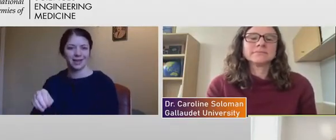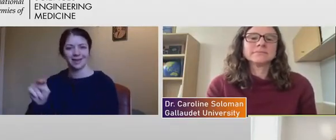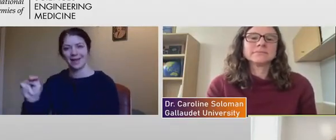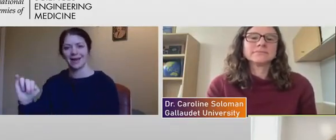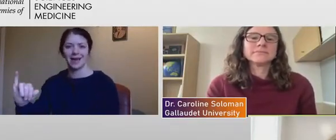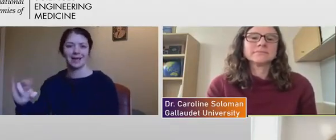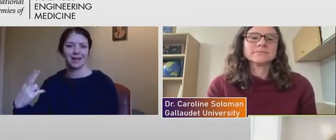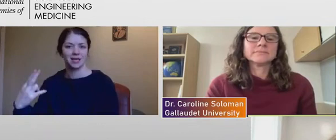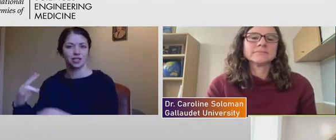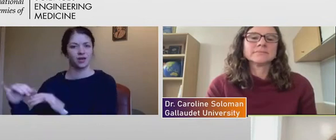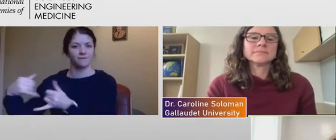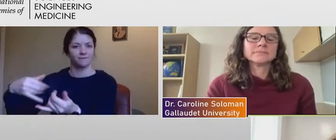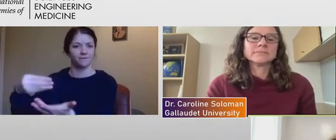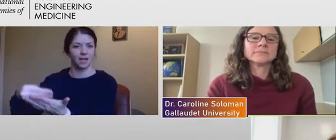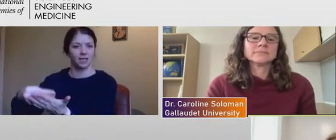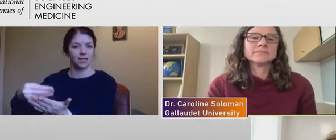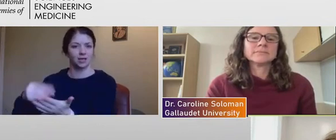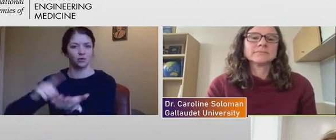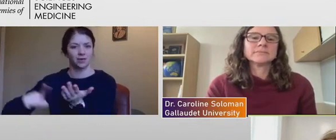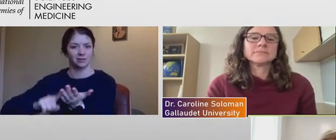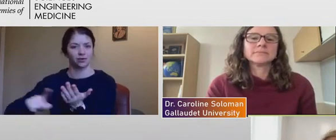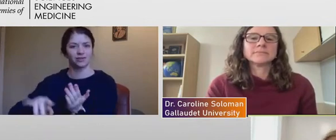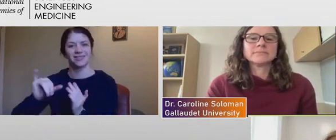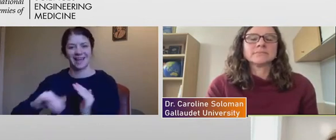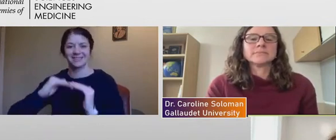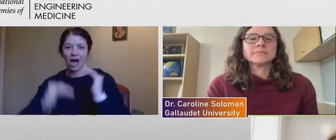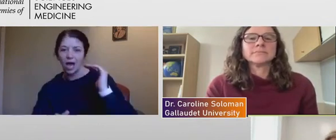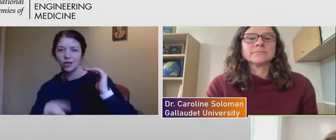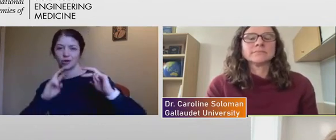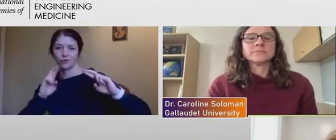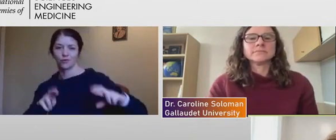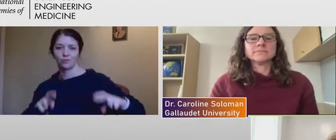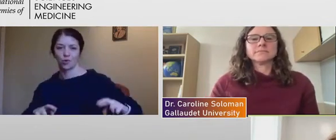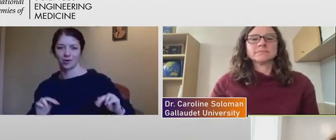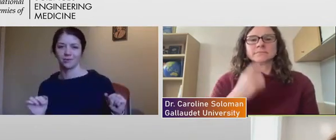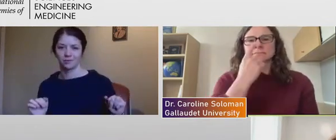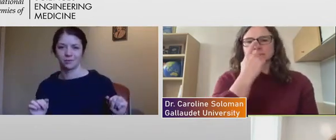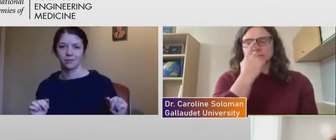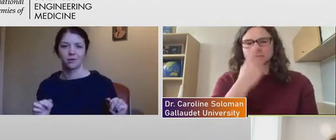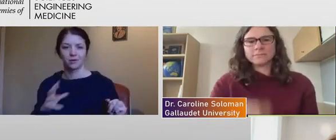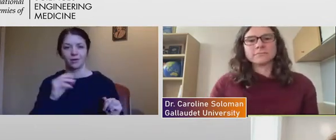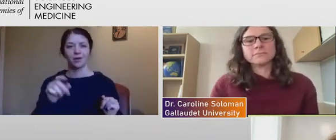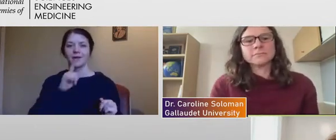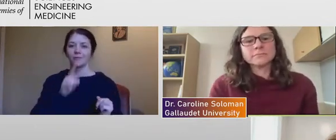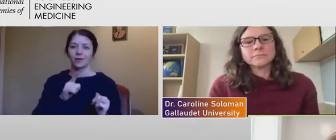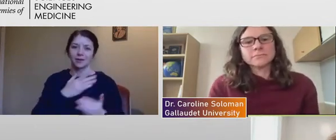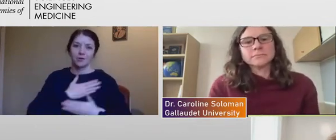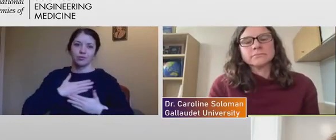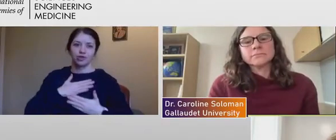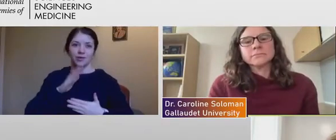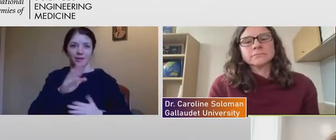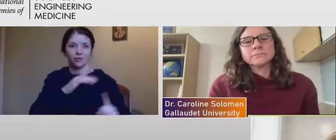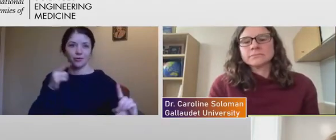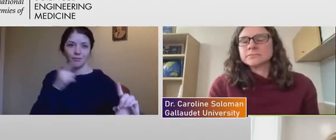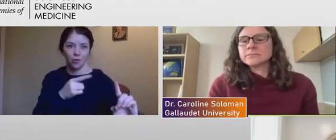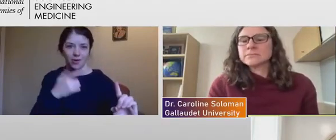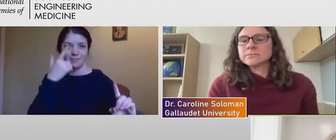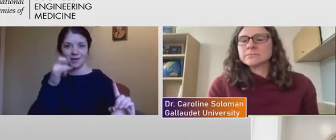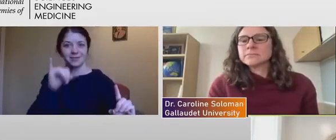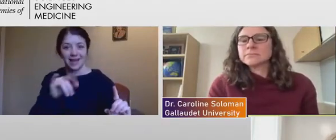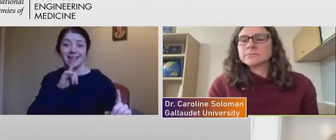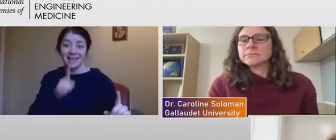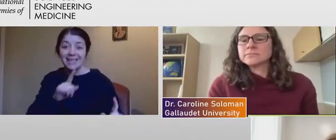disabilities isn't underreporting. Um, and that's, you know, part of, I appreciate you making that point, but that's exactly what we need to change.